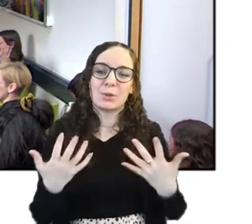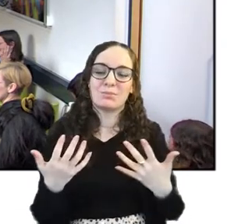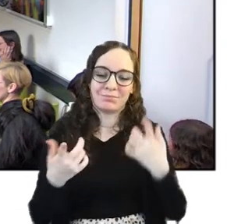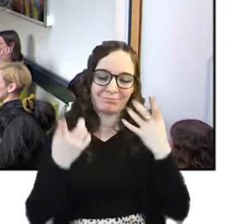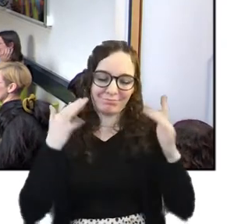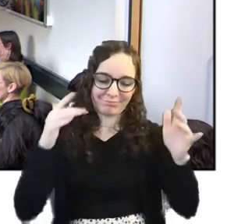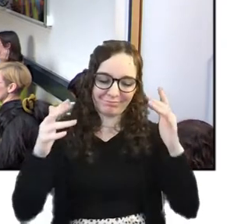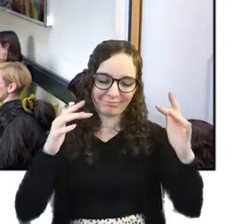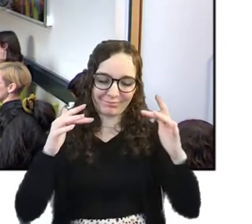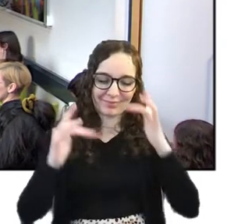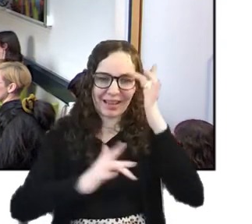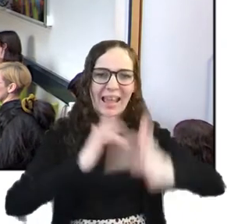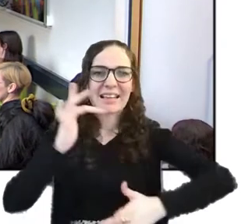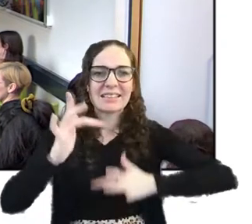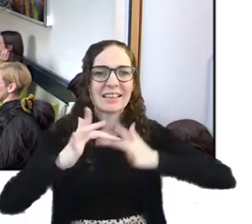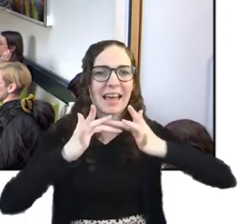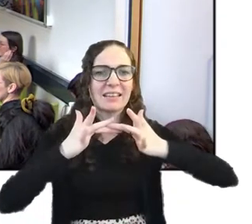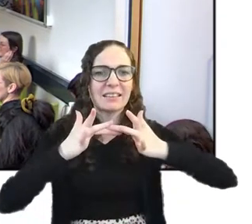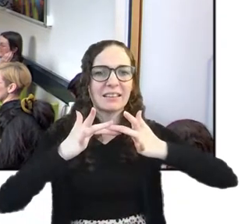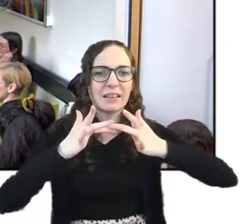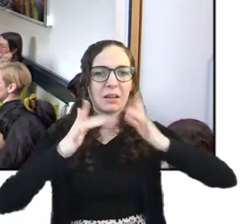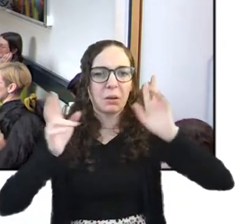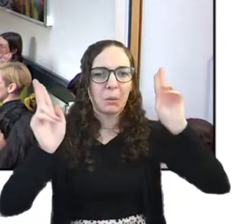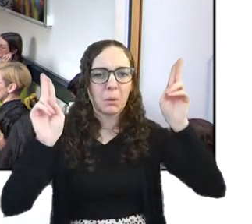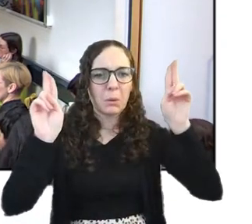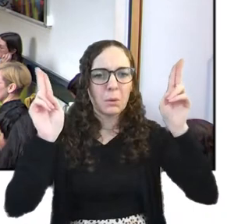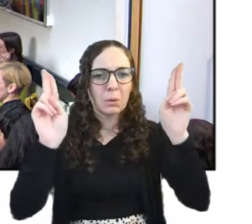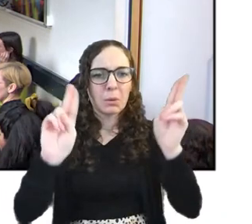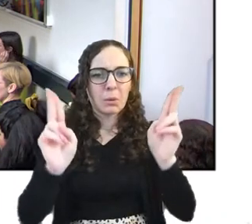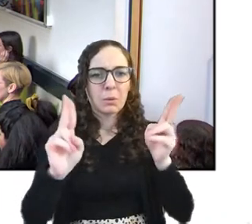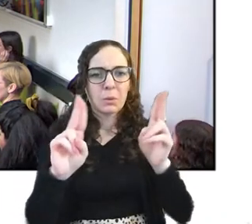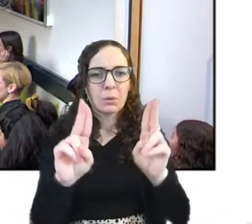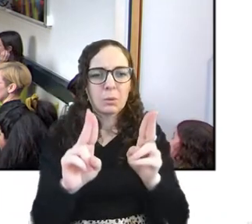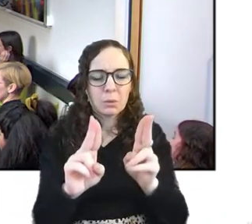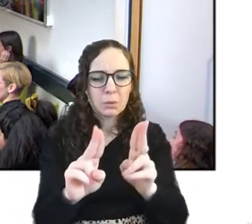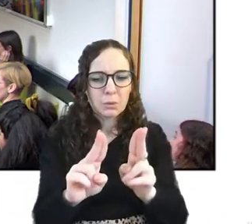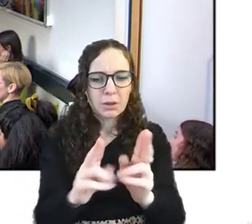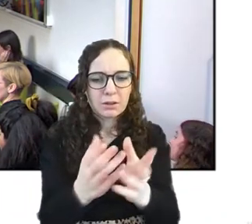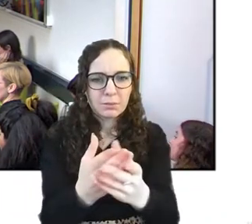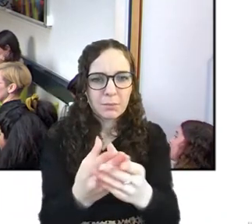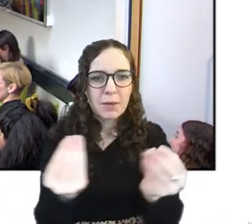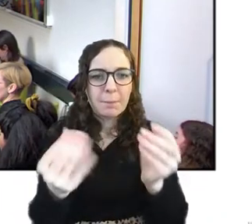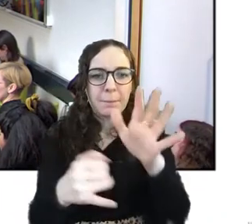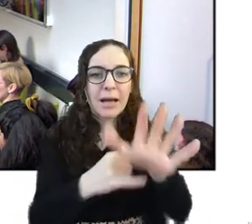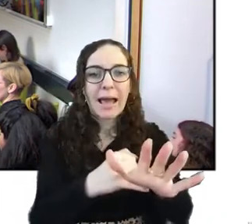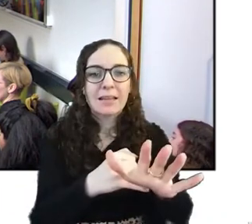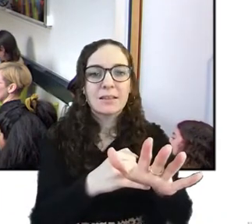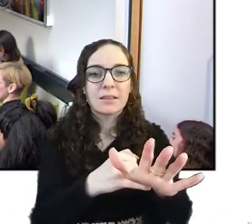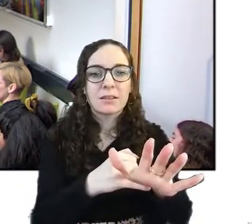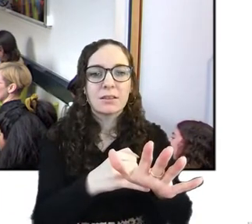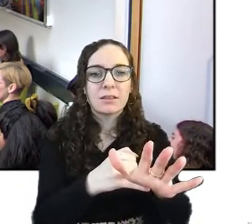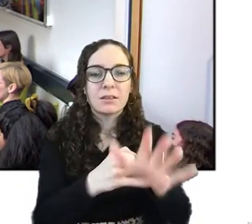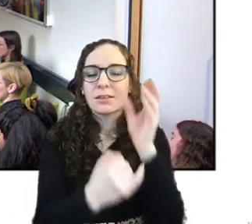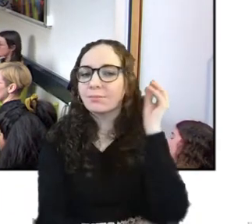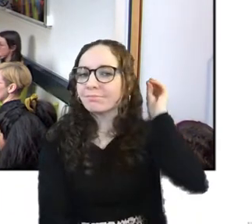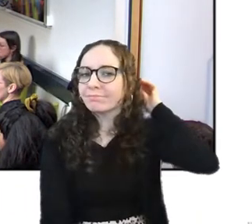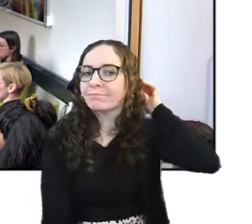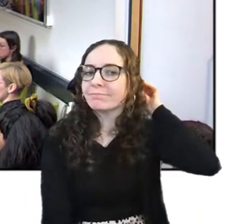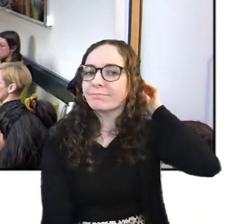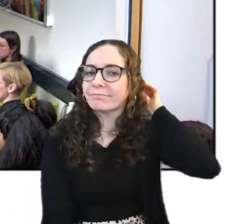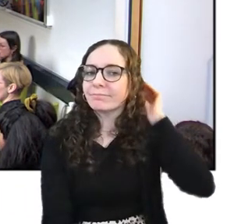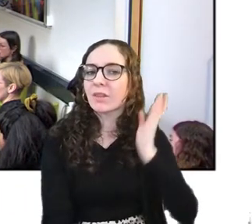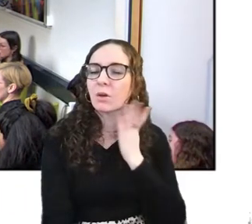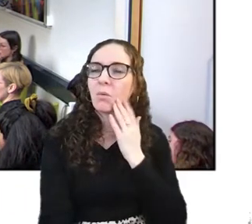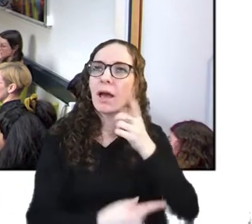the end of the internet um it's just sort of in the back of my mind as a kind of general thing like when we're backing things up and